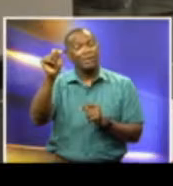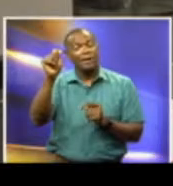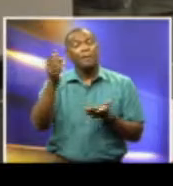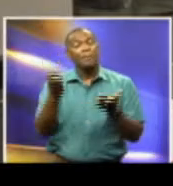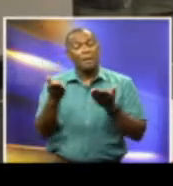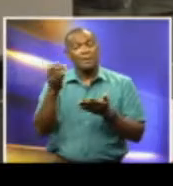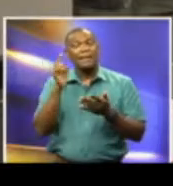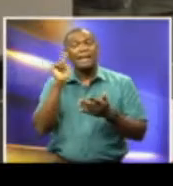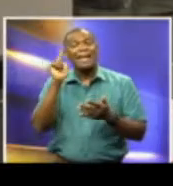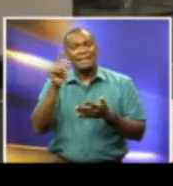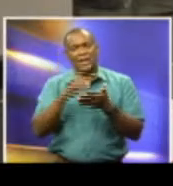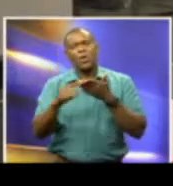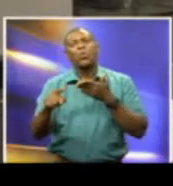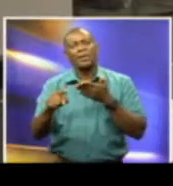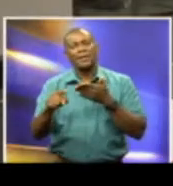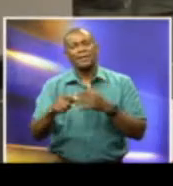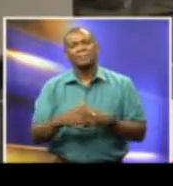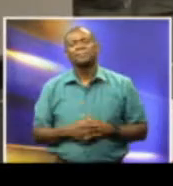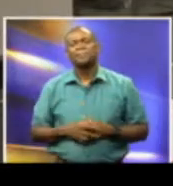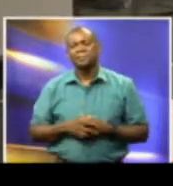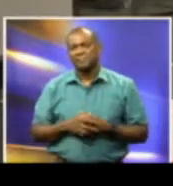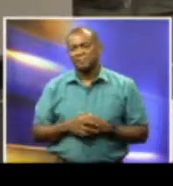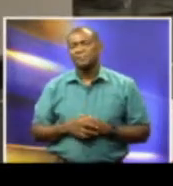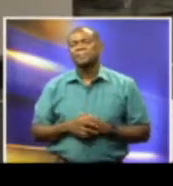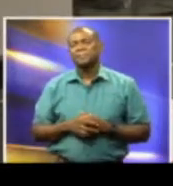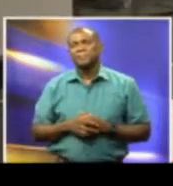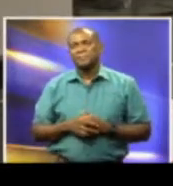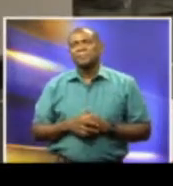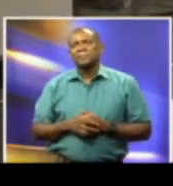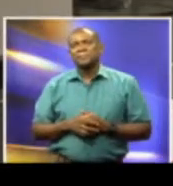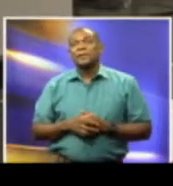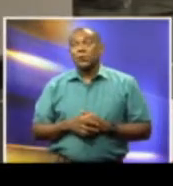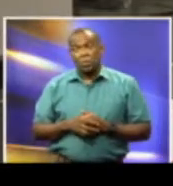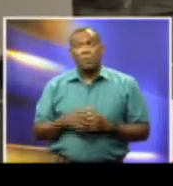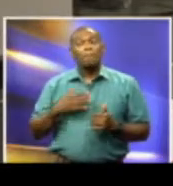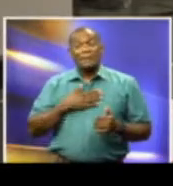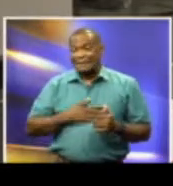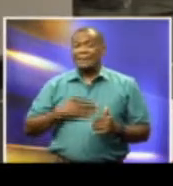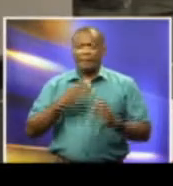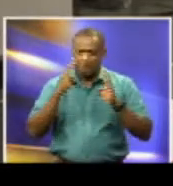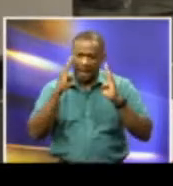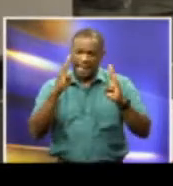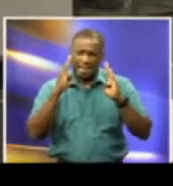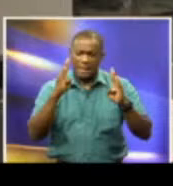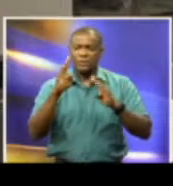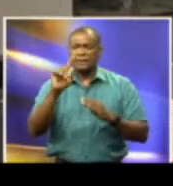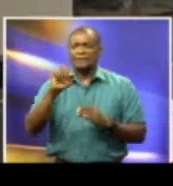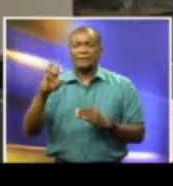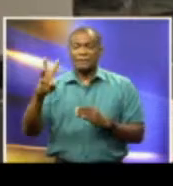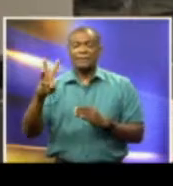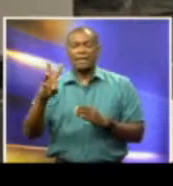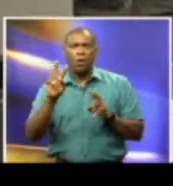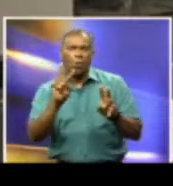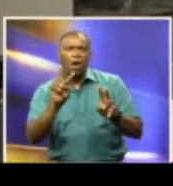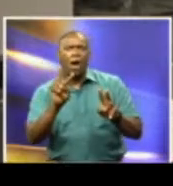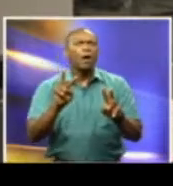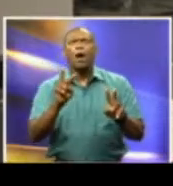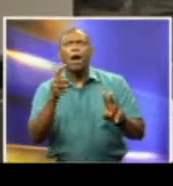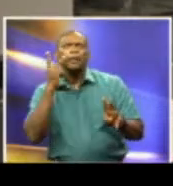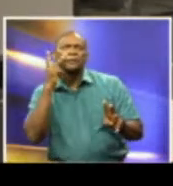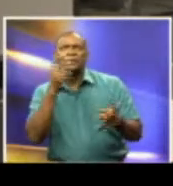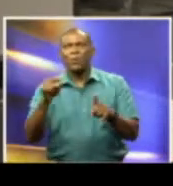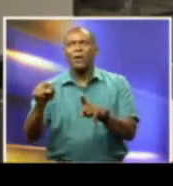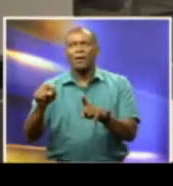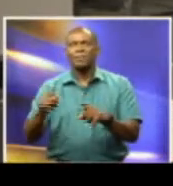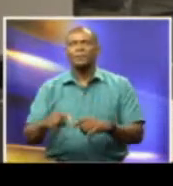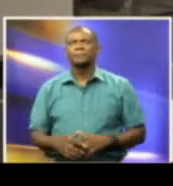of the week that's coming up into next weekend. So, join us here on Team 6 to find out what's going to happen with that. For now,